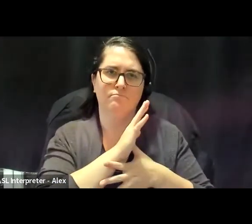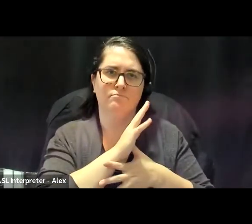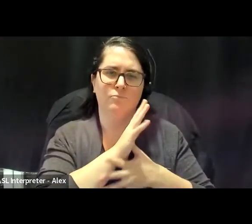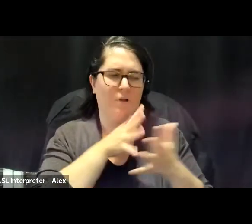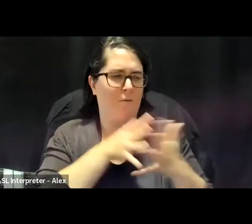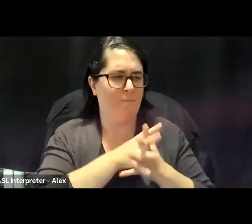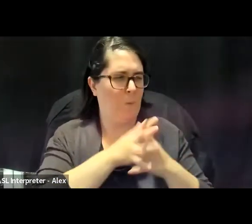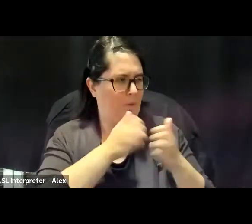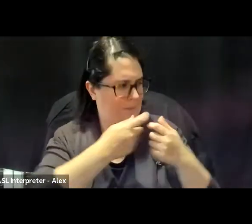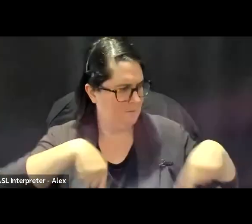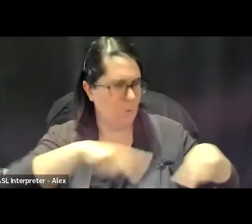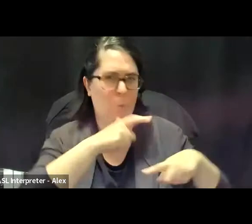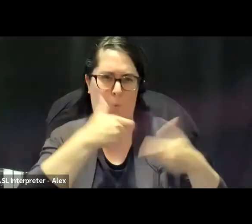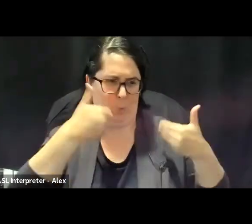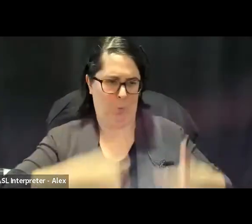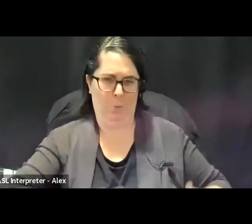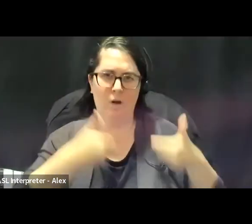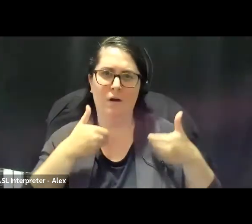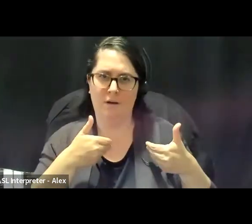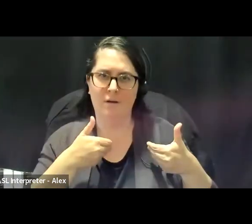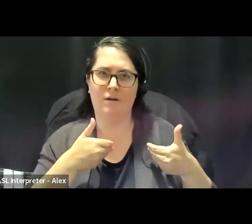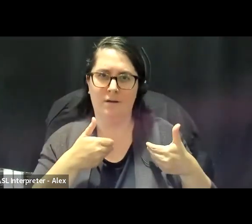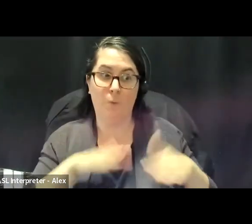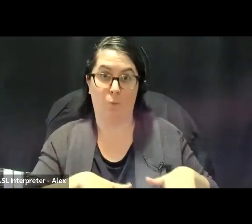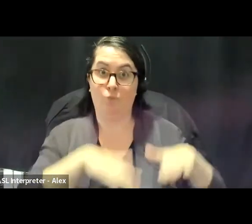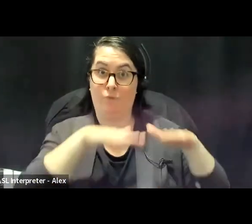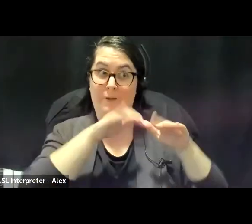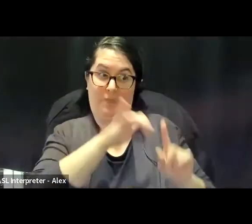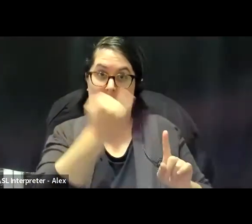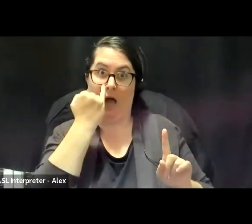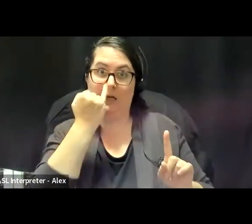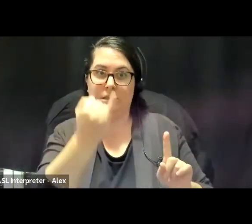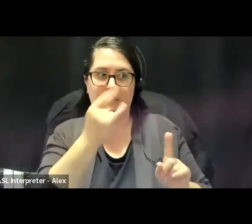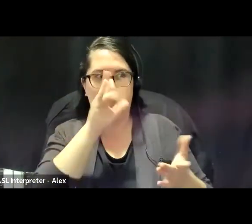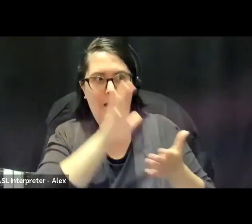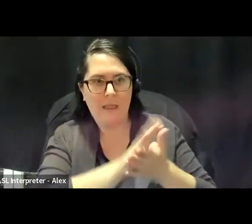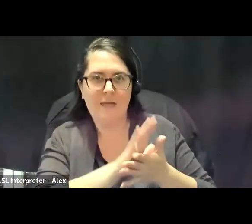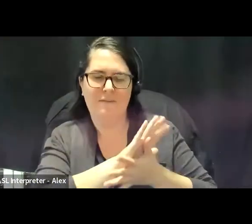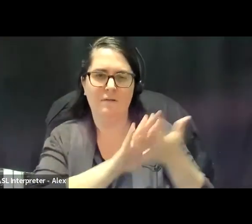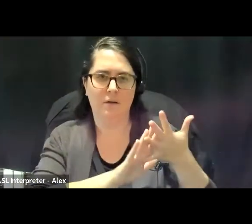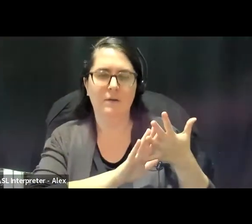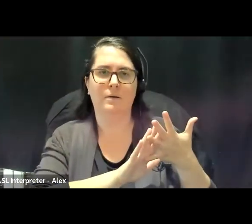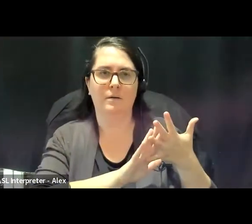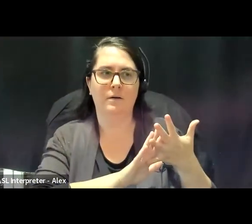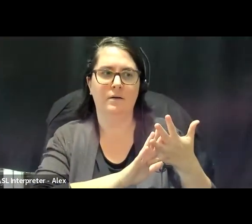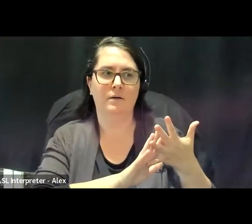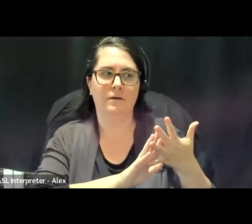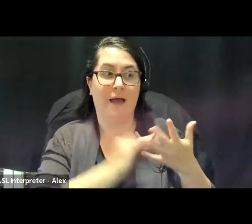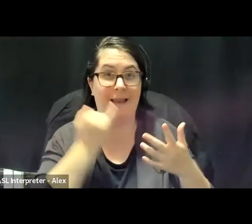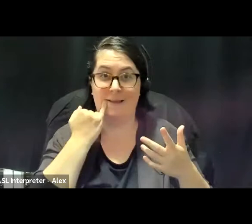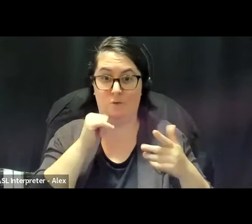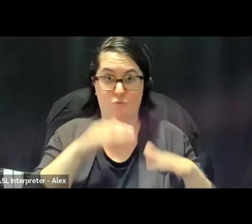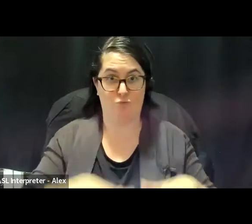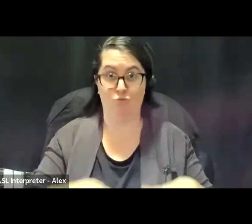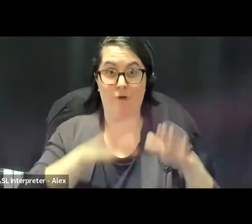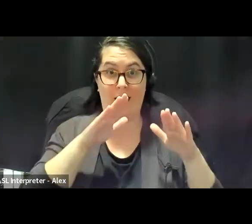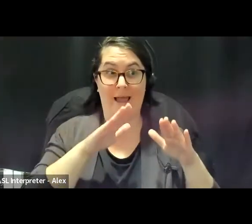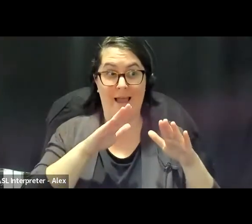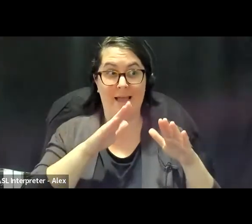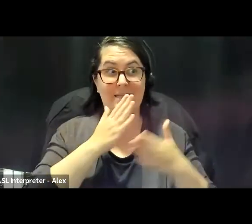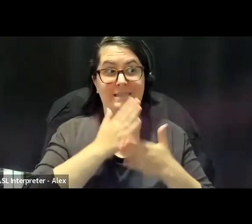in our being and that we were raised with these. And if not, if we weren't raised, we are coming back to them